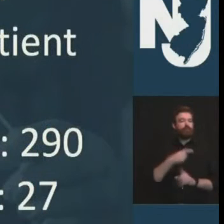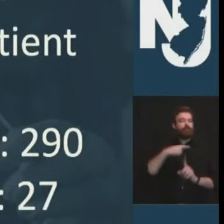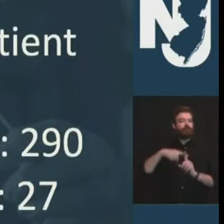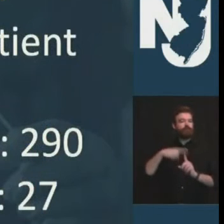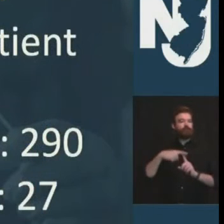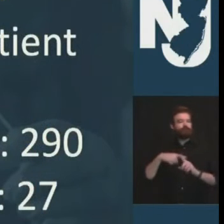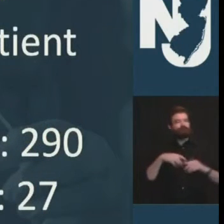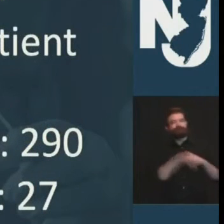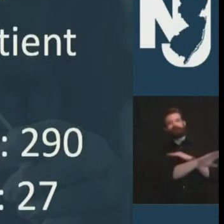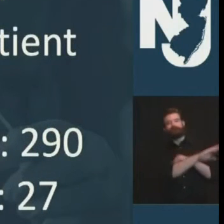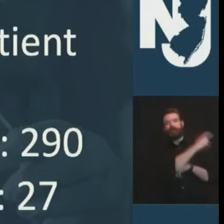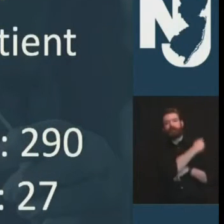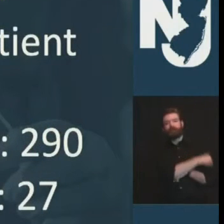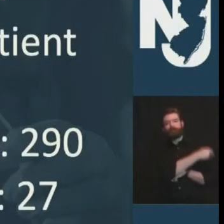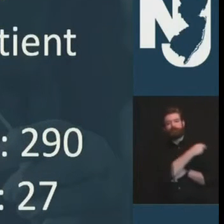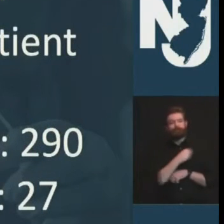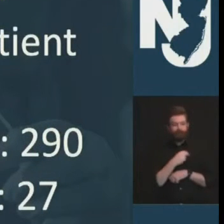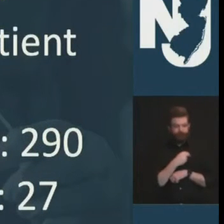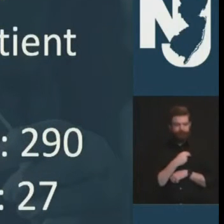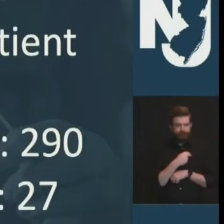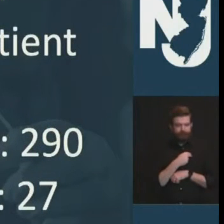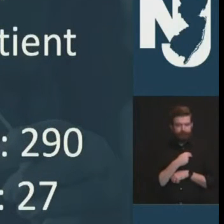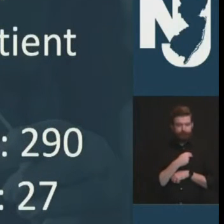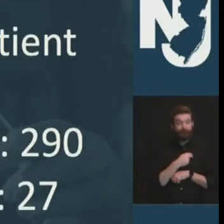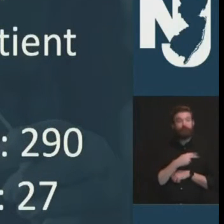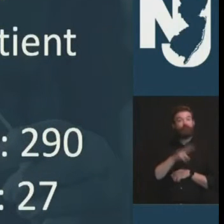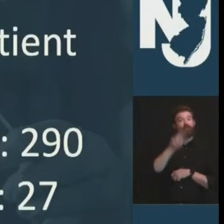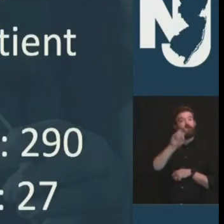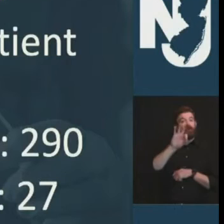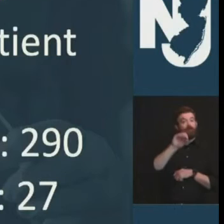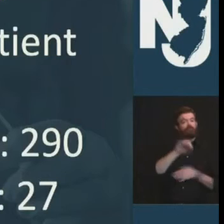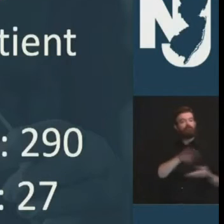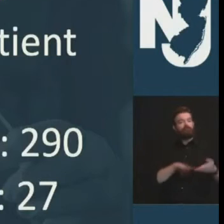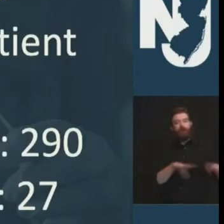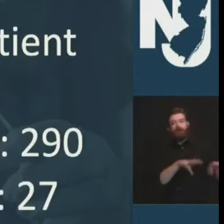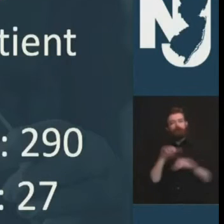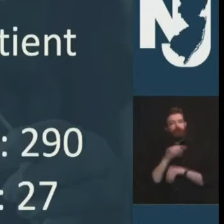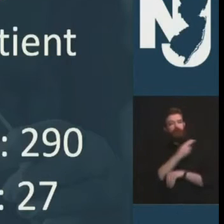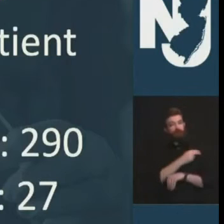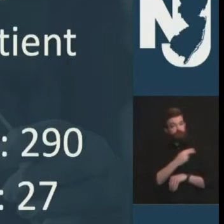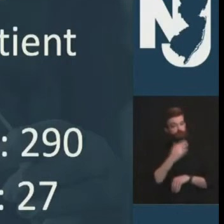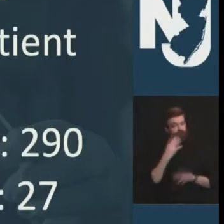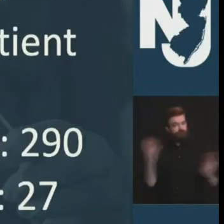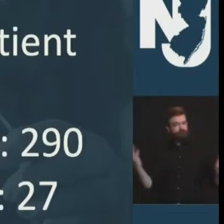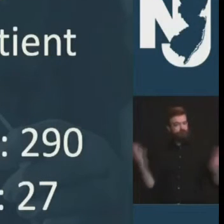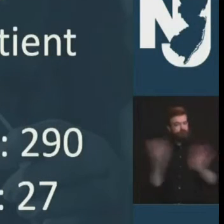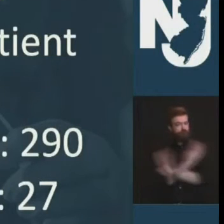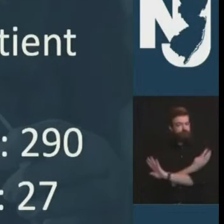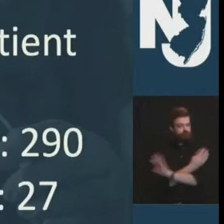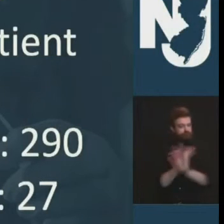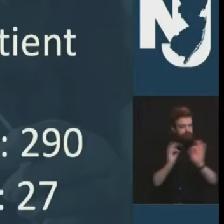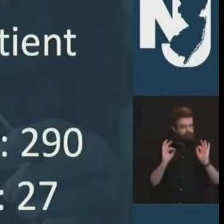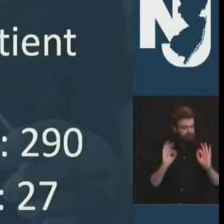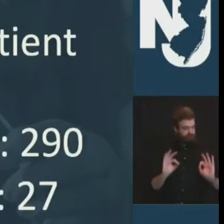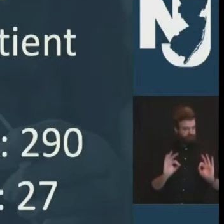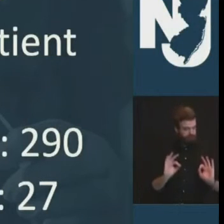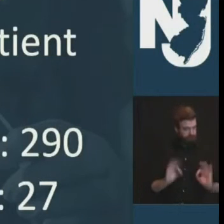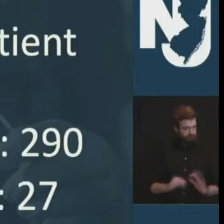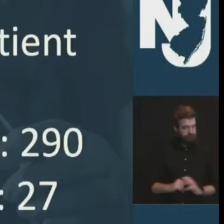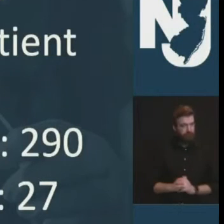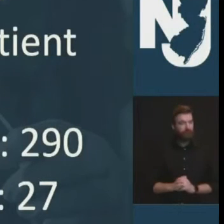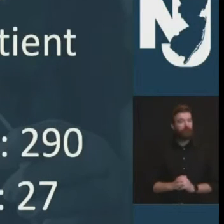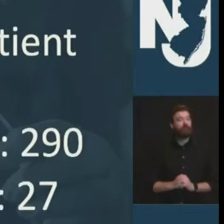290 patients were discharged that's a good thing and again this is apples to oranges because this is not included in our confirmed